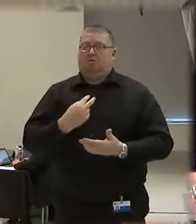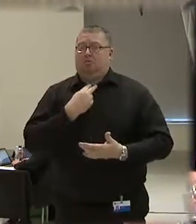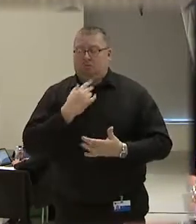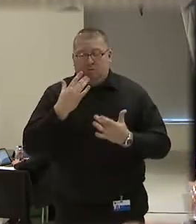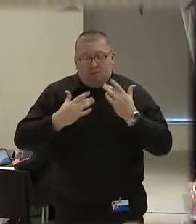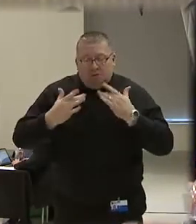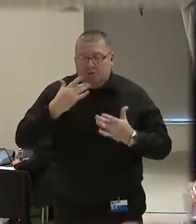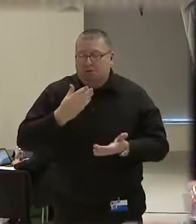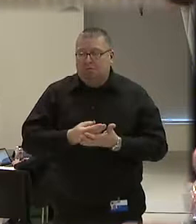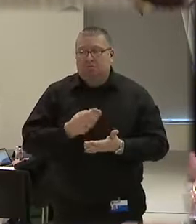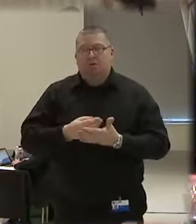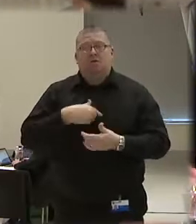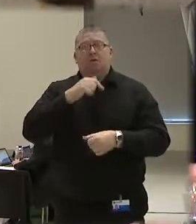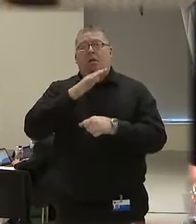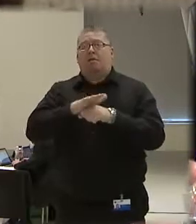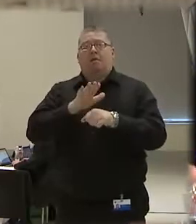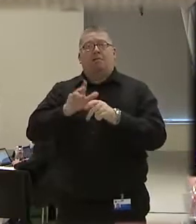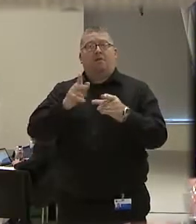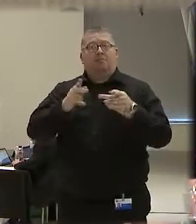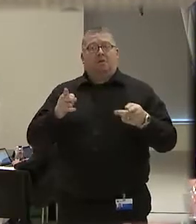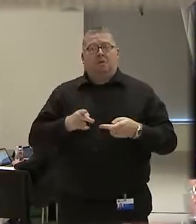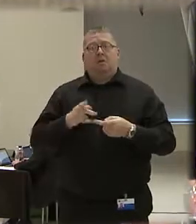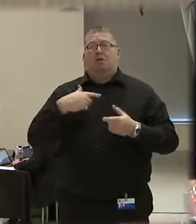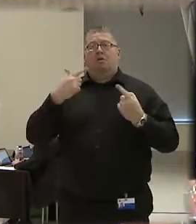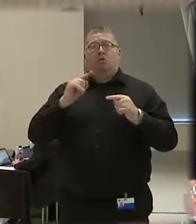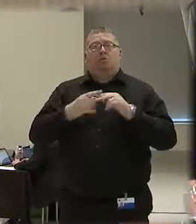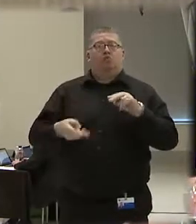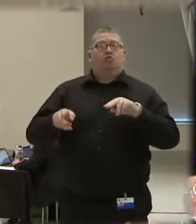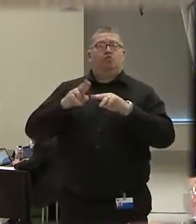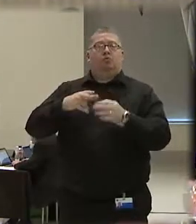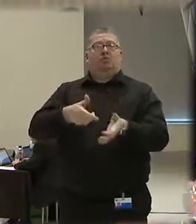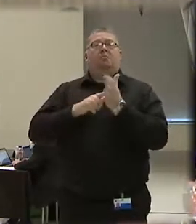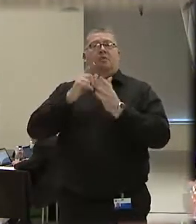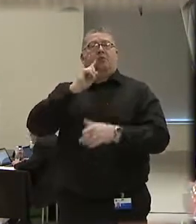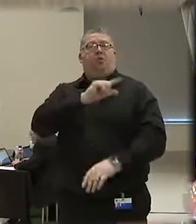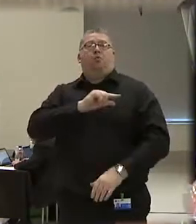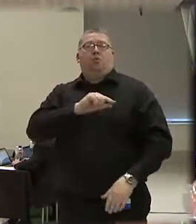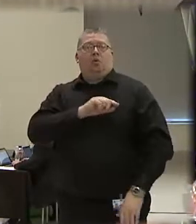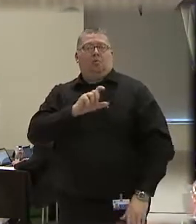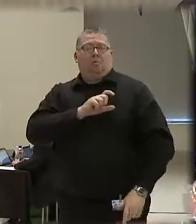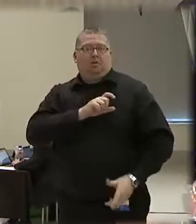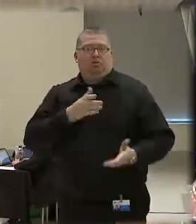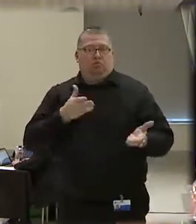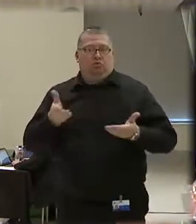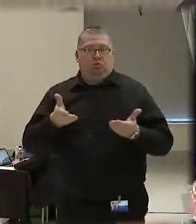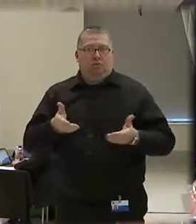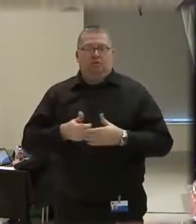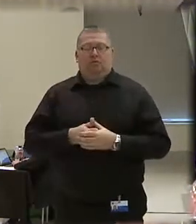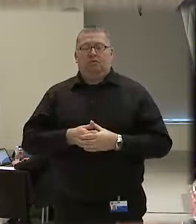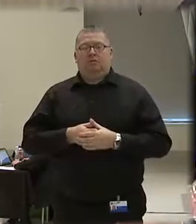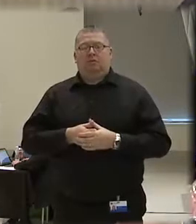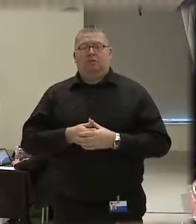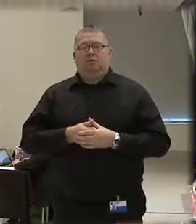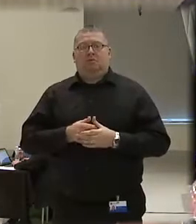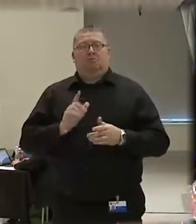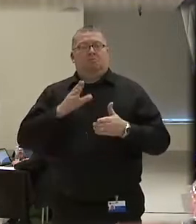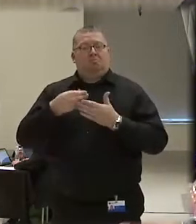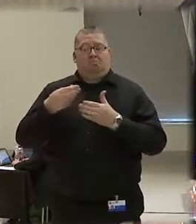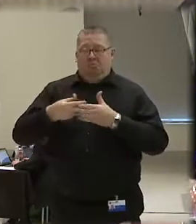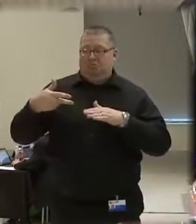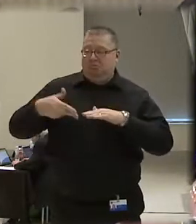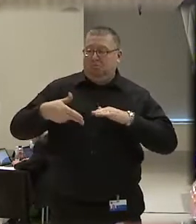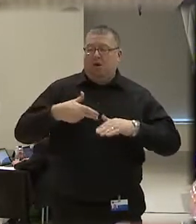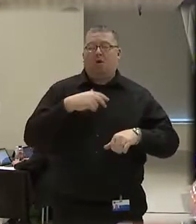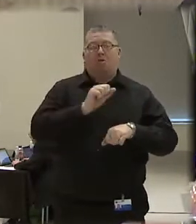filling existing positions and responding to increased demands for quality police services. Morale diminished. Many employees were